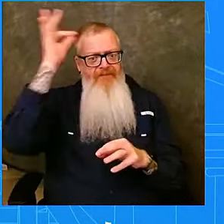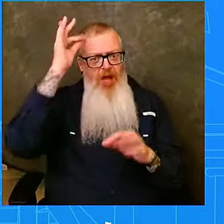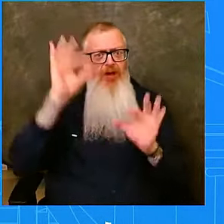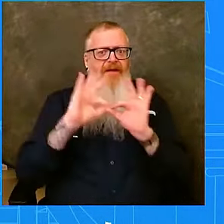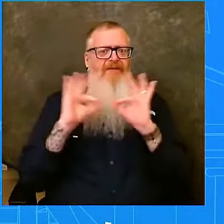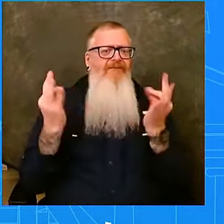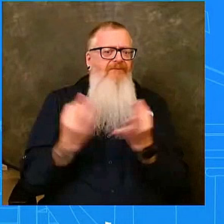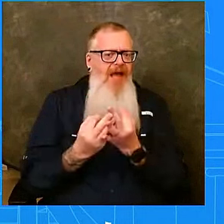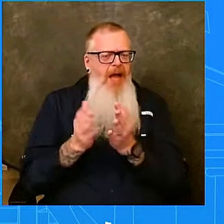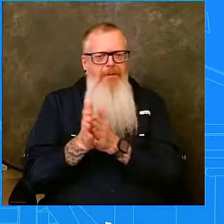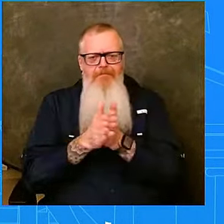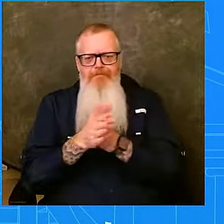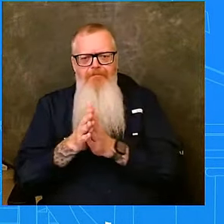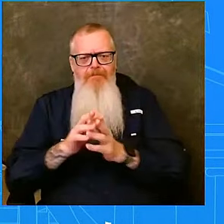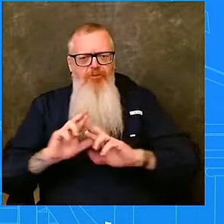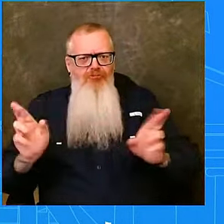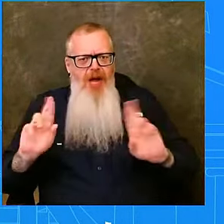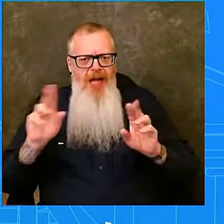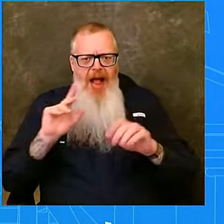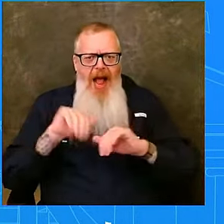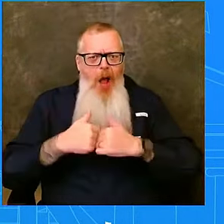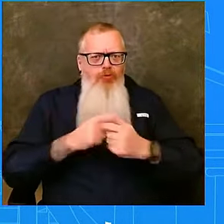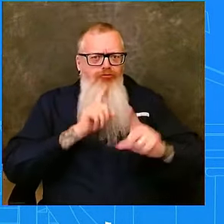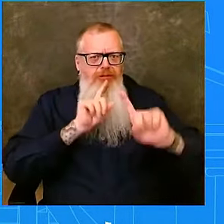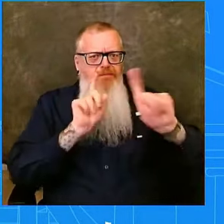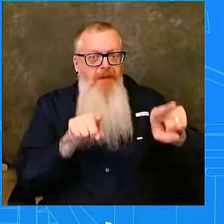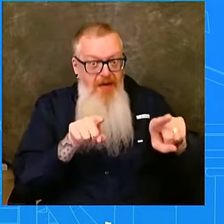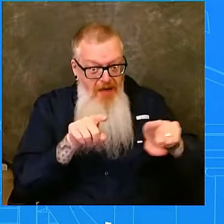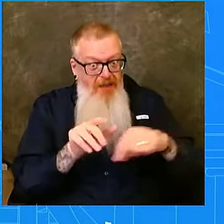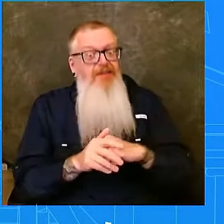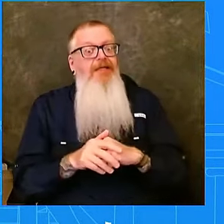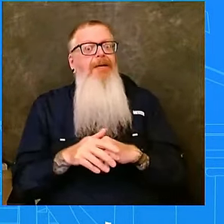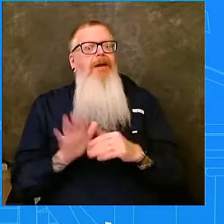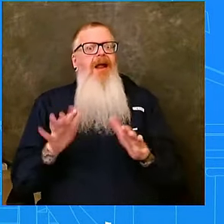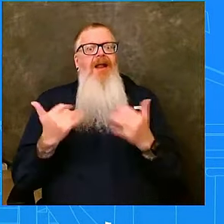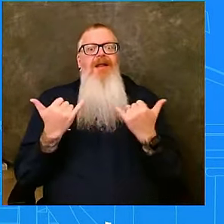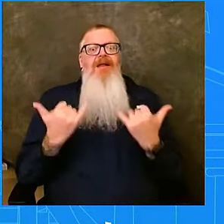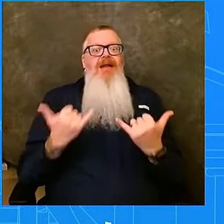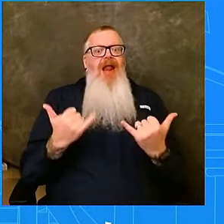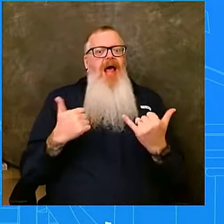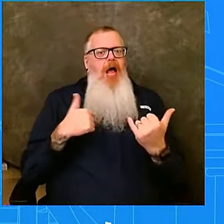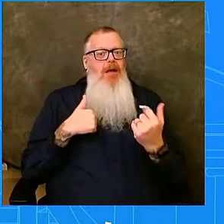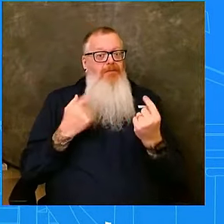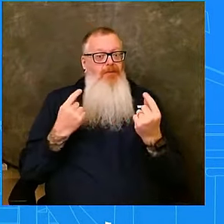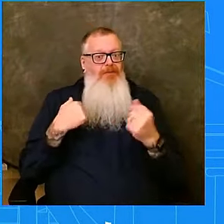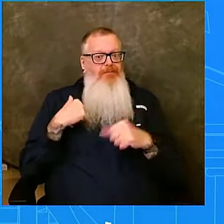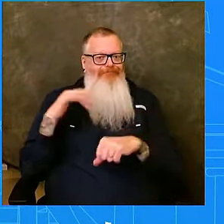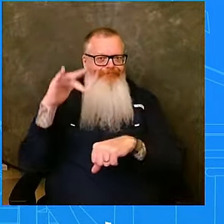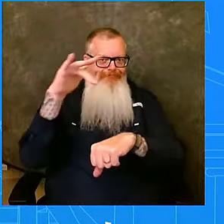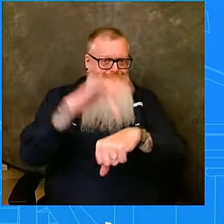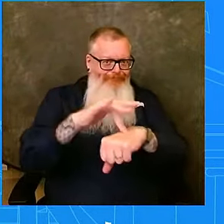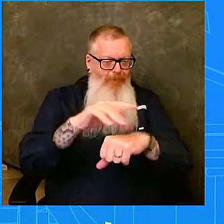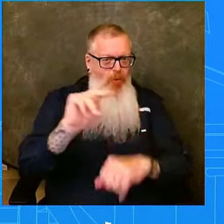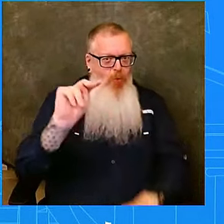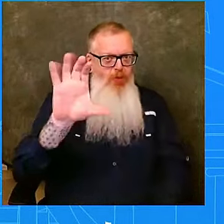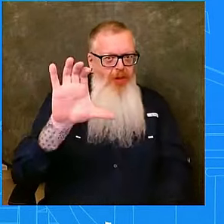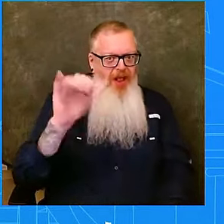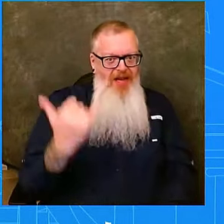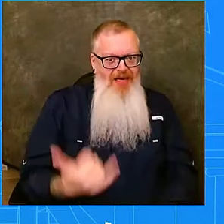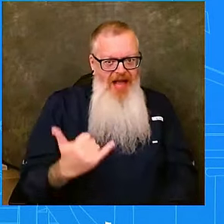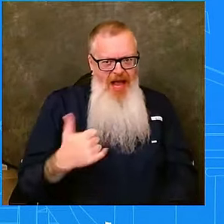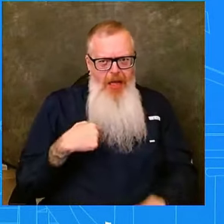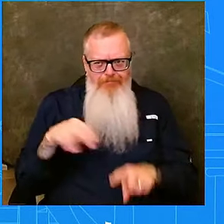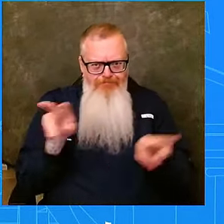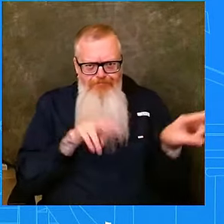response. And right now, I am in North Carolina, continuing to lead the response and recovery efforts for the impacts